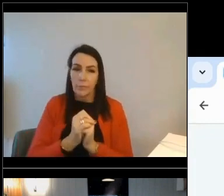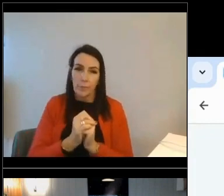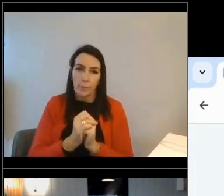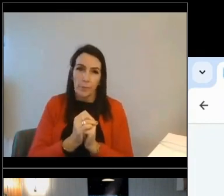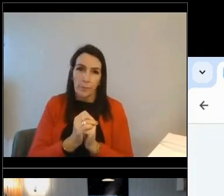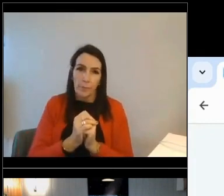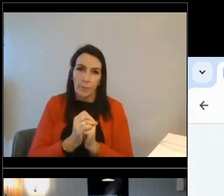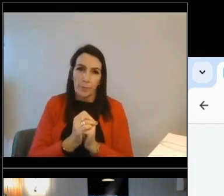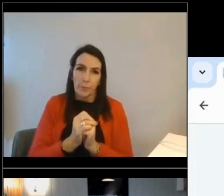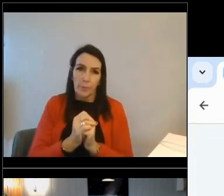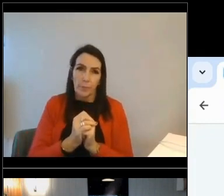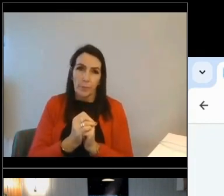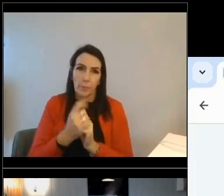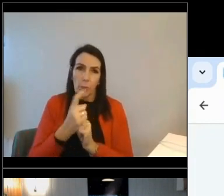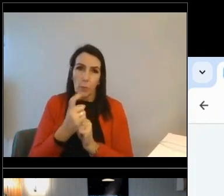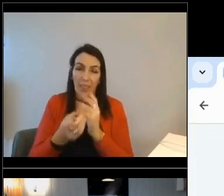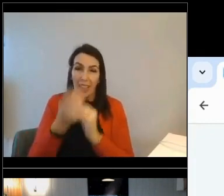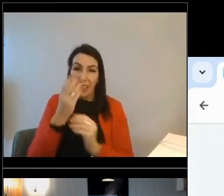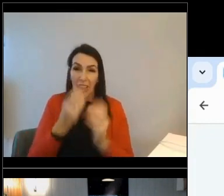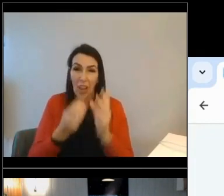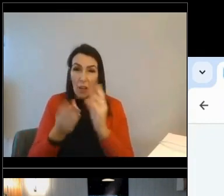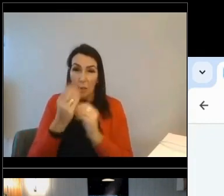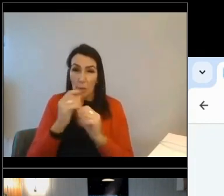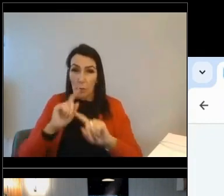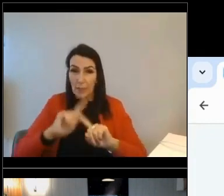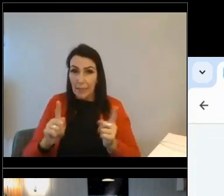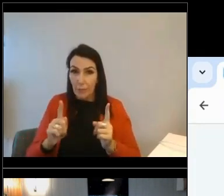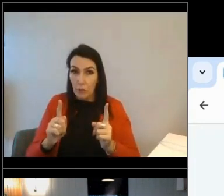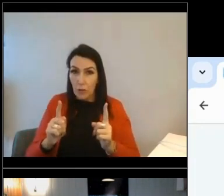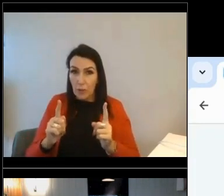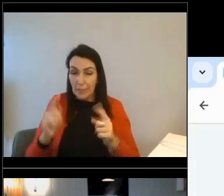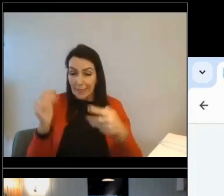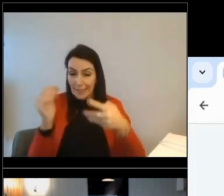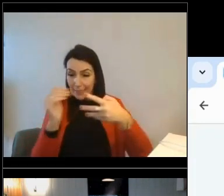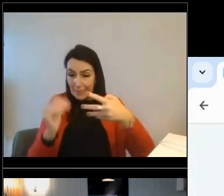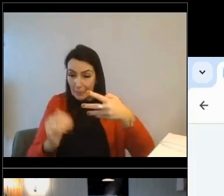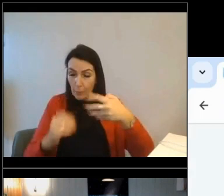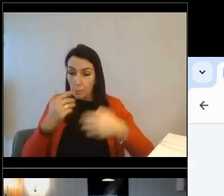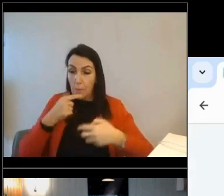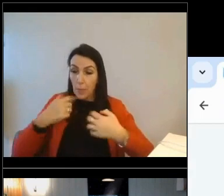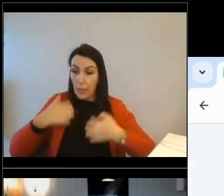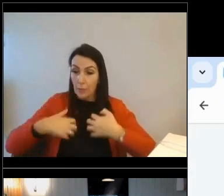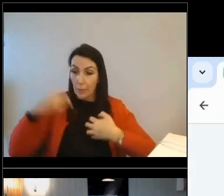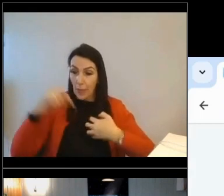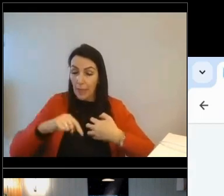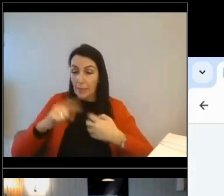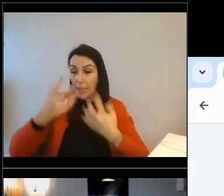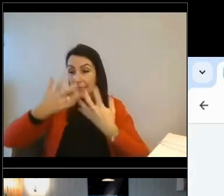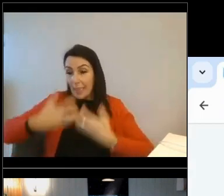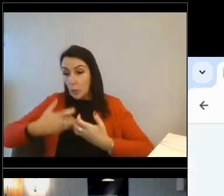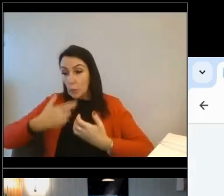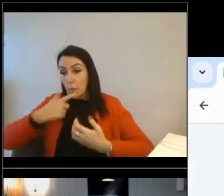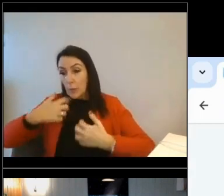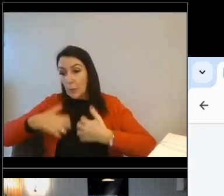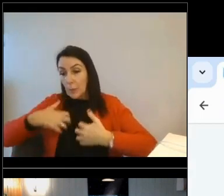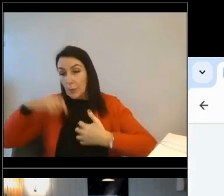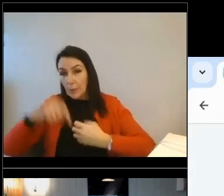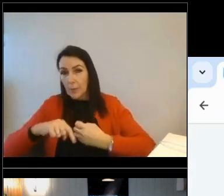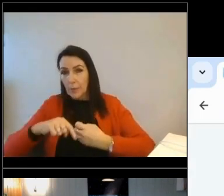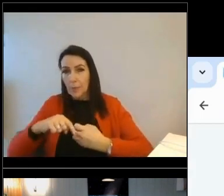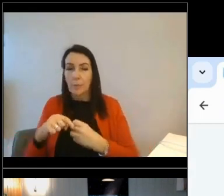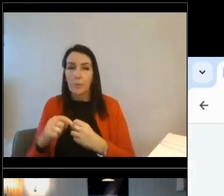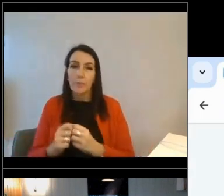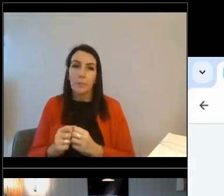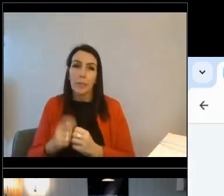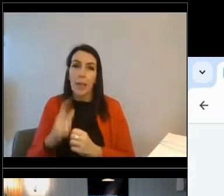start to learn about the type of package of measures that people are most interested in, the types of technologies they may select, the type of savings that can be